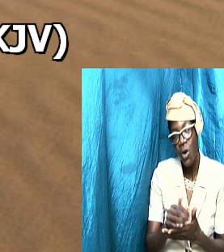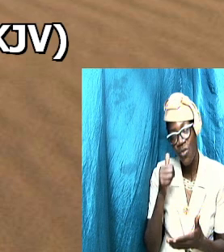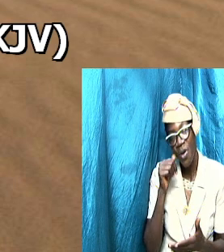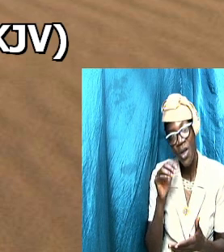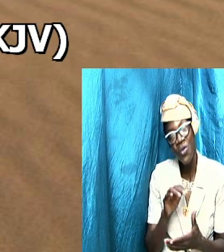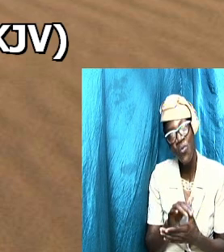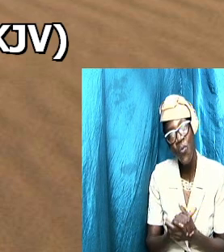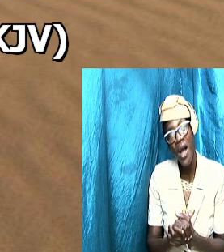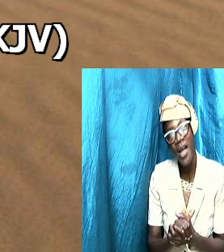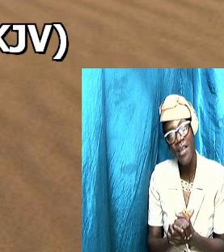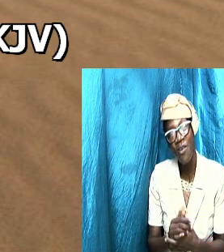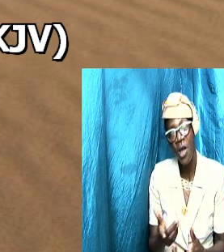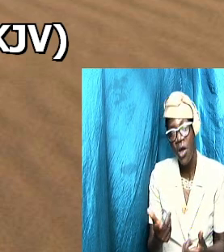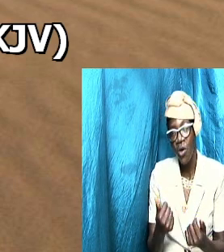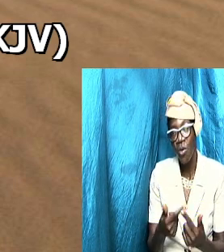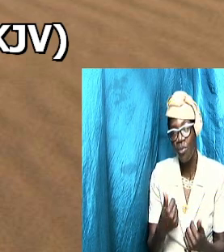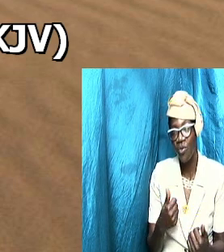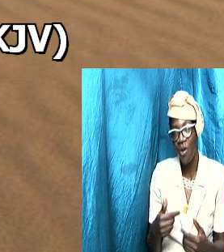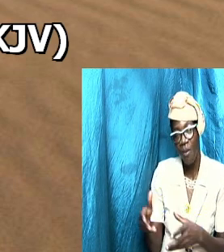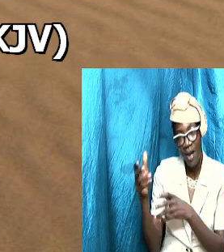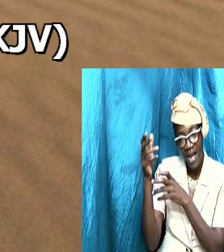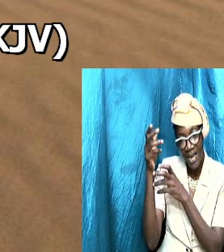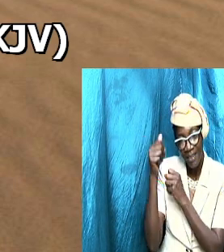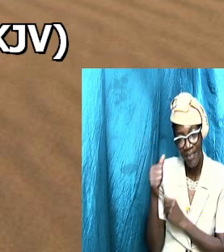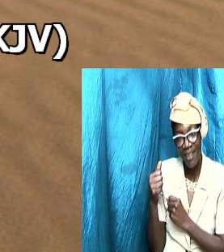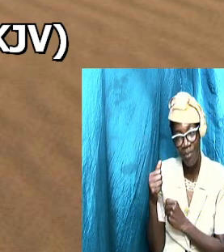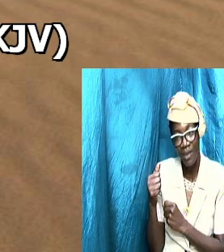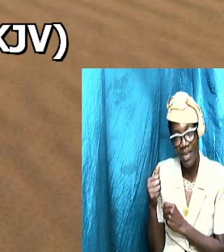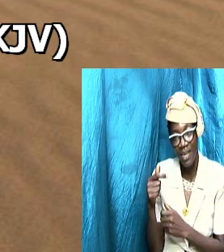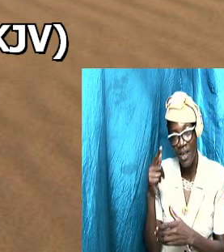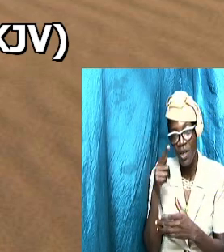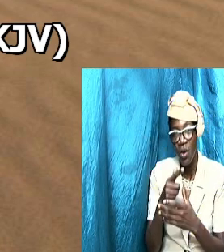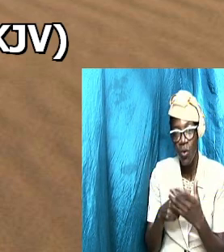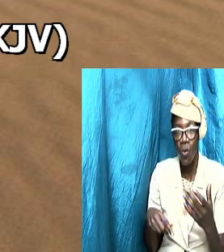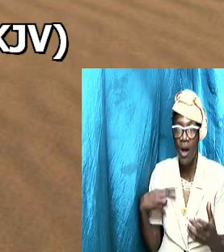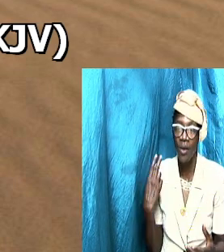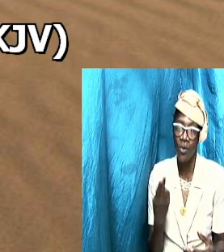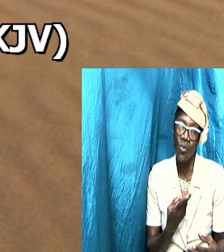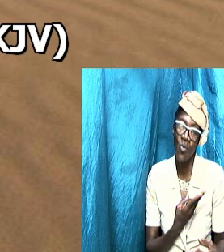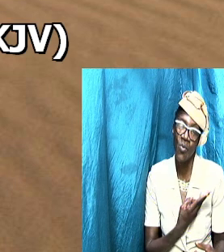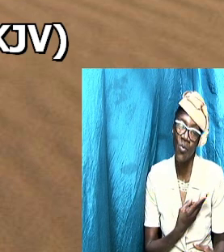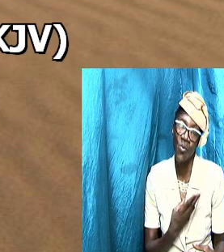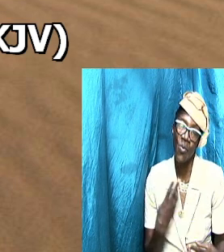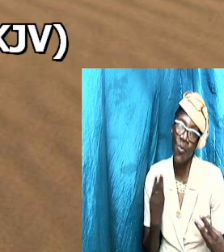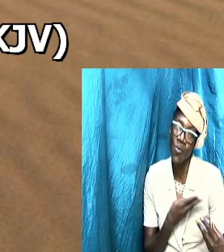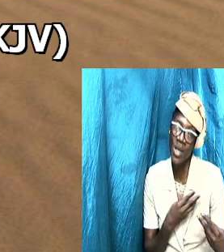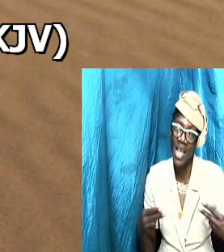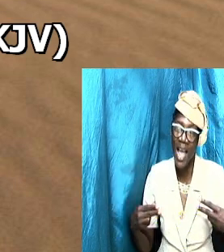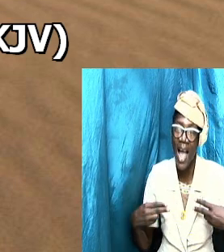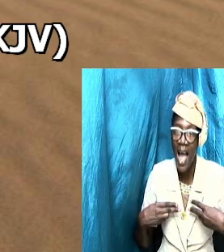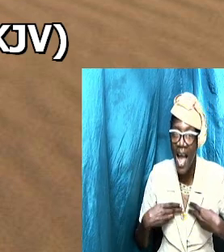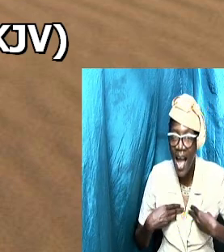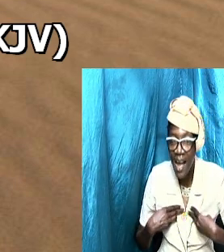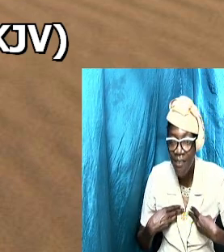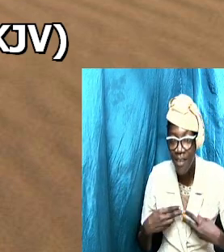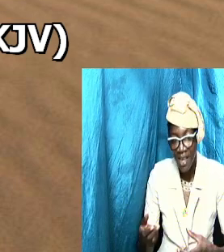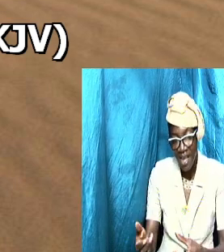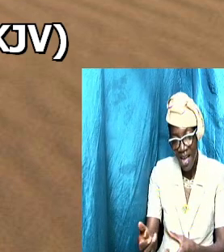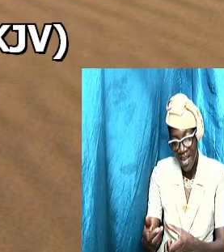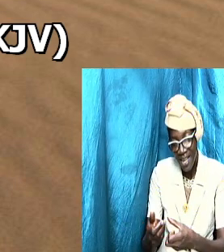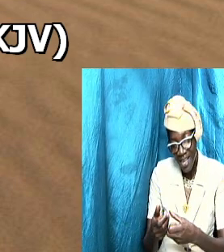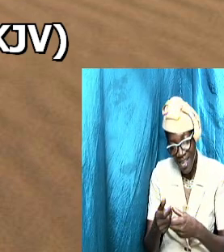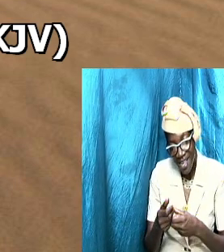comes from accepting what we have and getting along